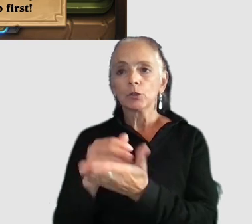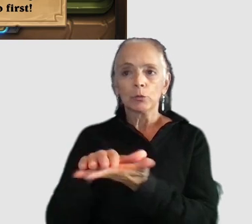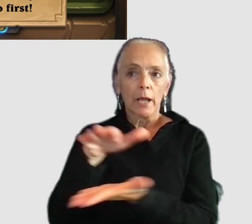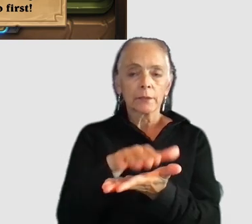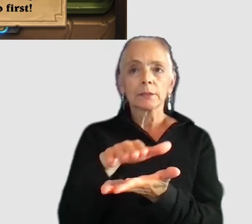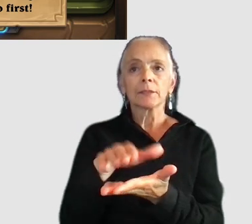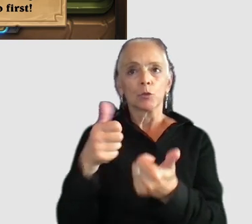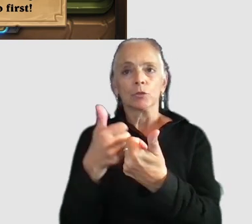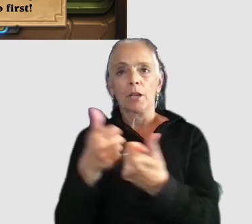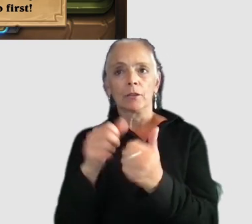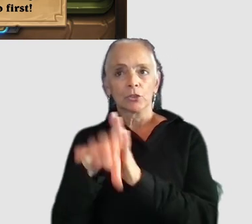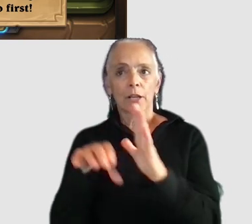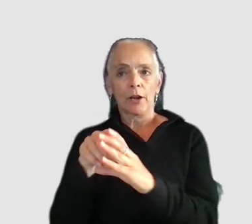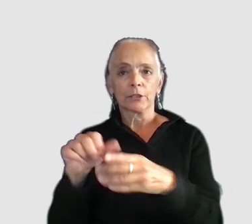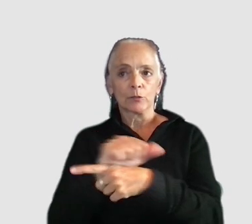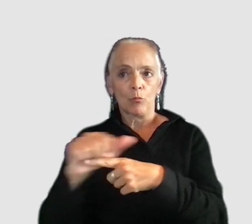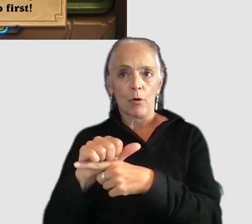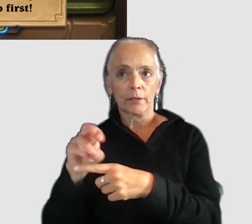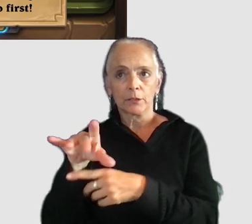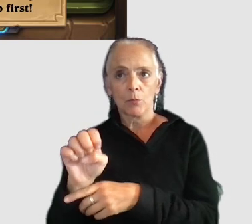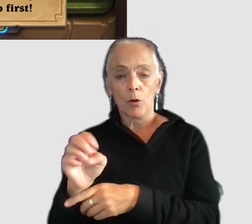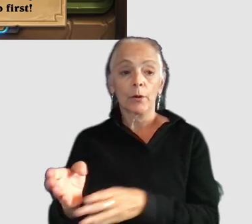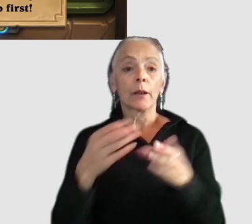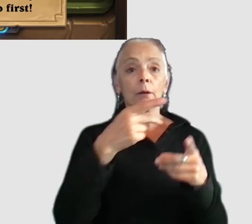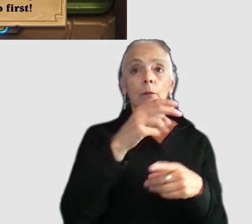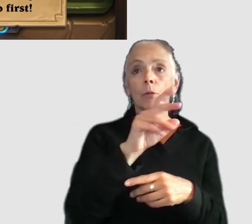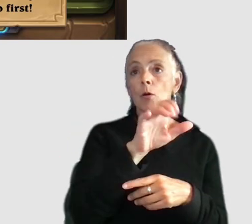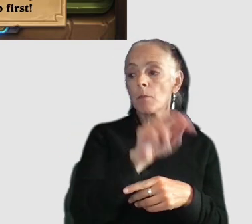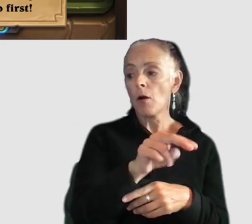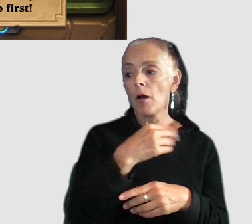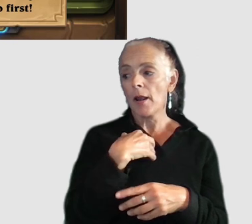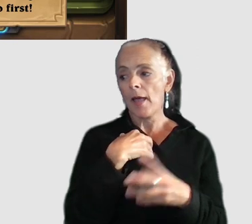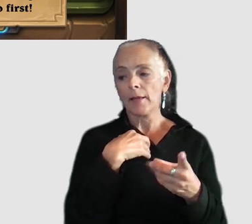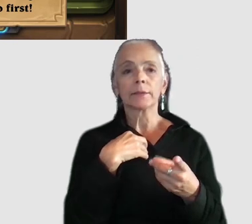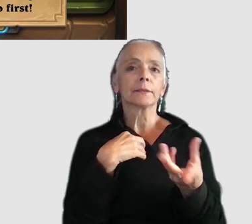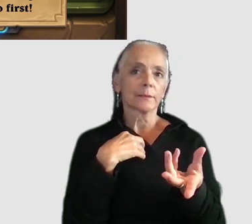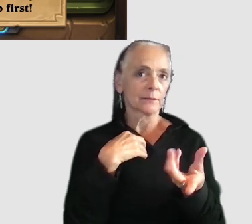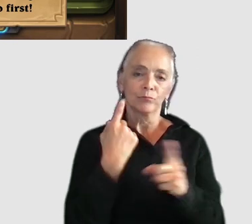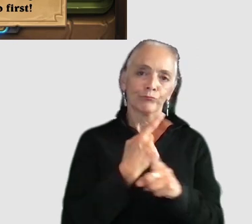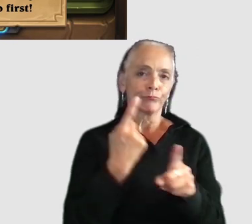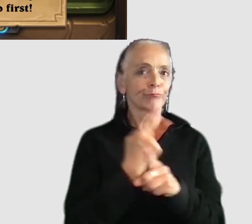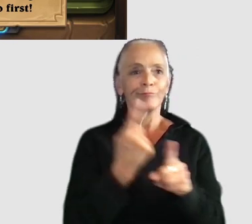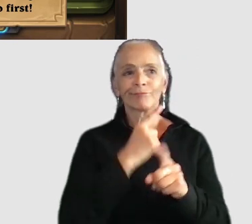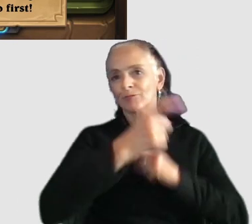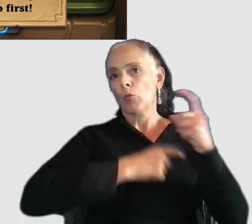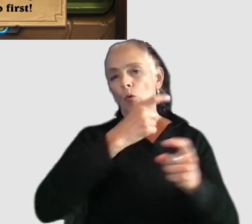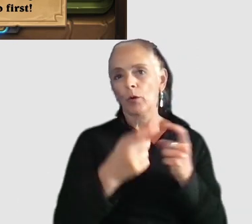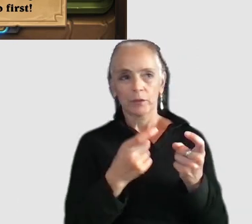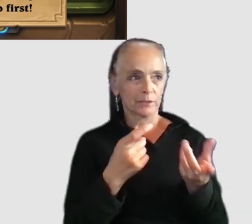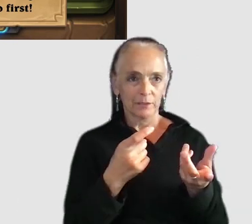characters in practice mode and pokemon here has a classic case of rewarding players with uh